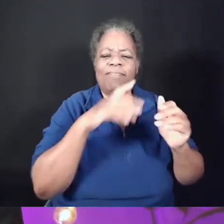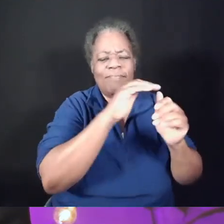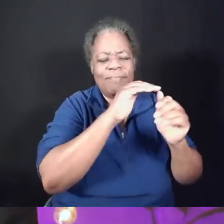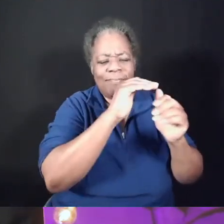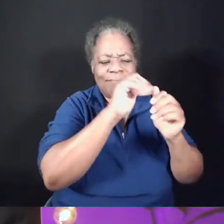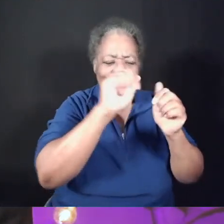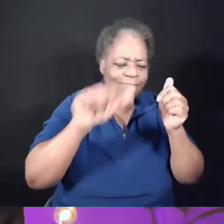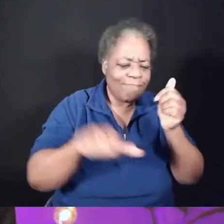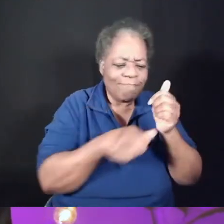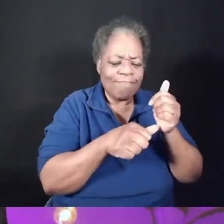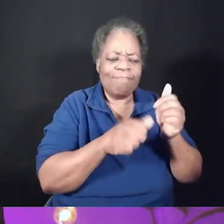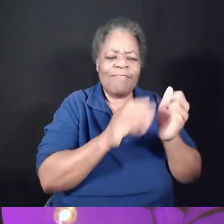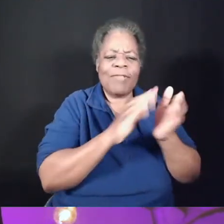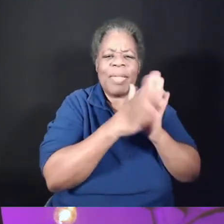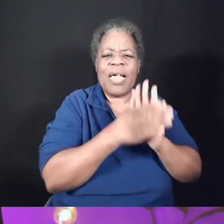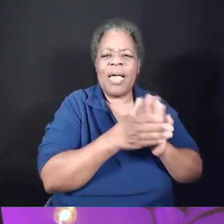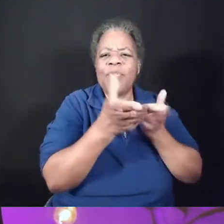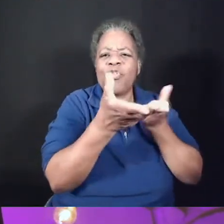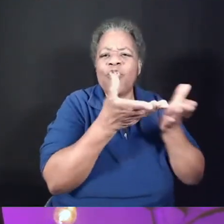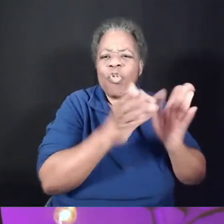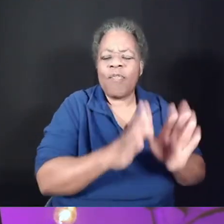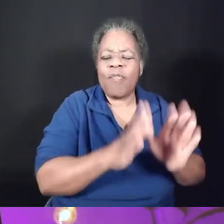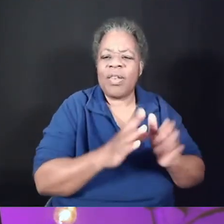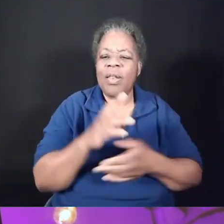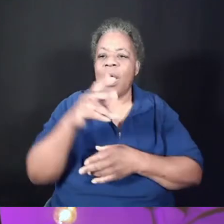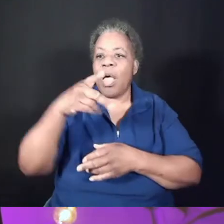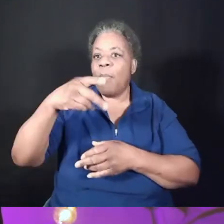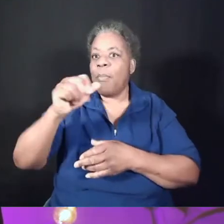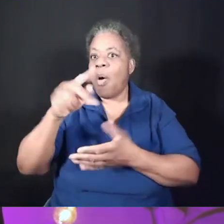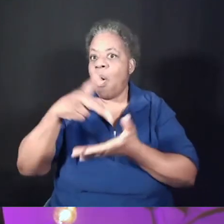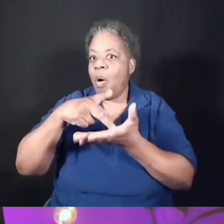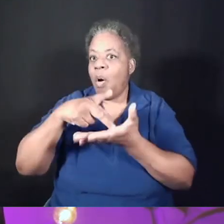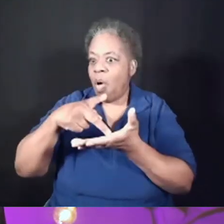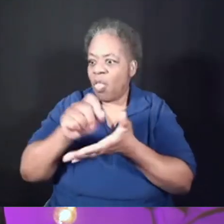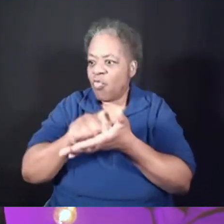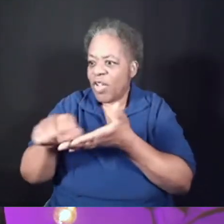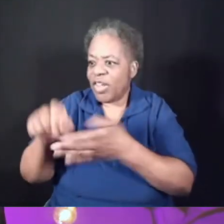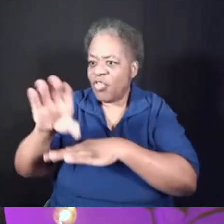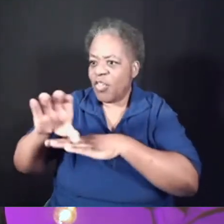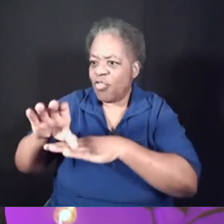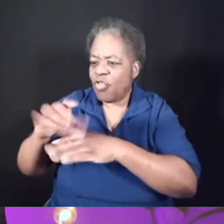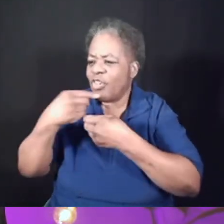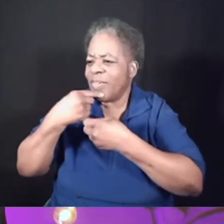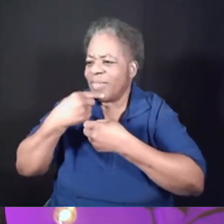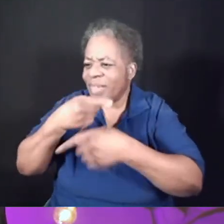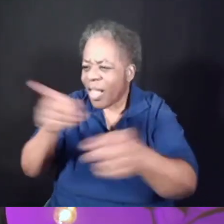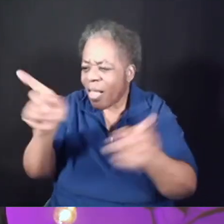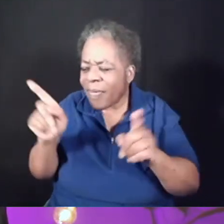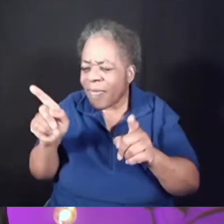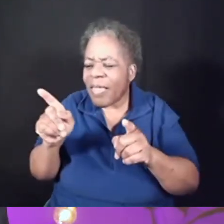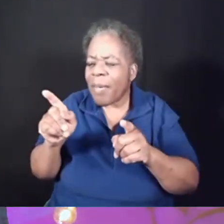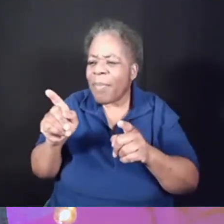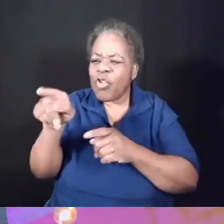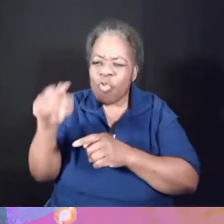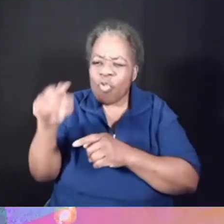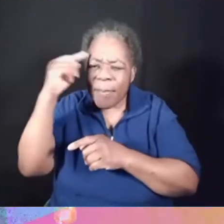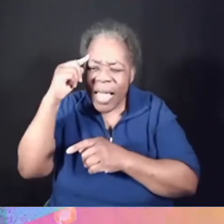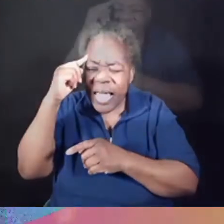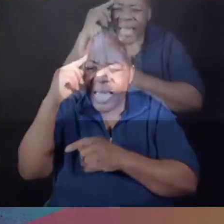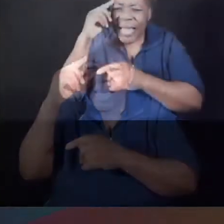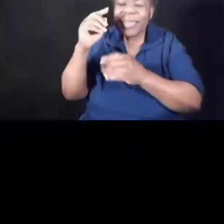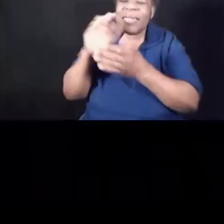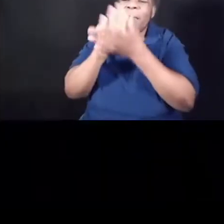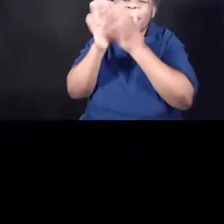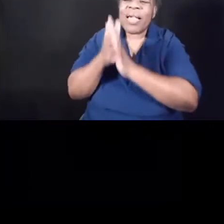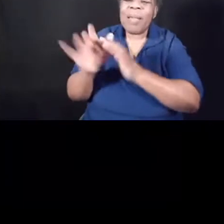Even the Apostle Paul, writing to the church in Philippi, would tell them to have the same mindset as Jesus. He says this,